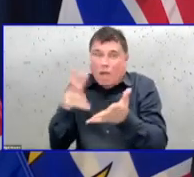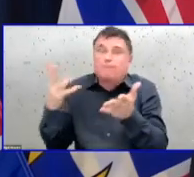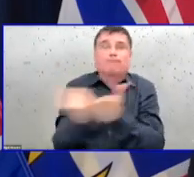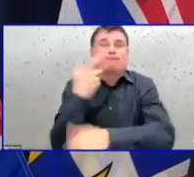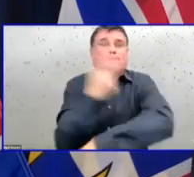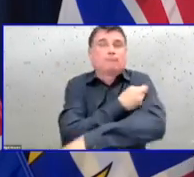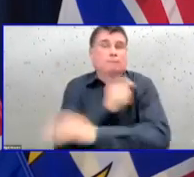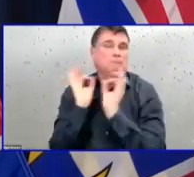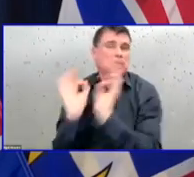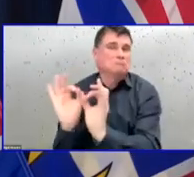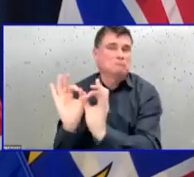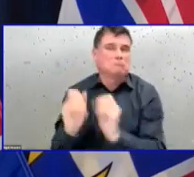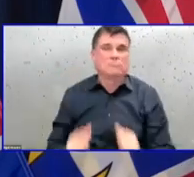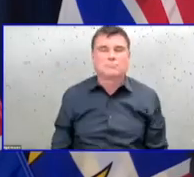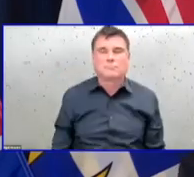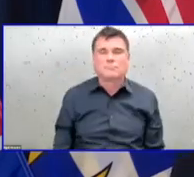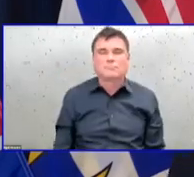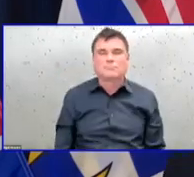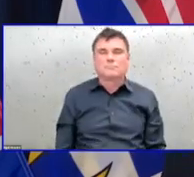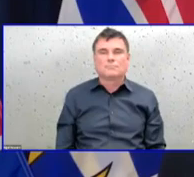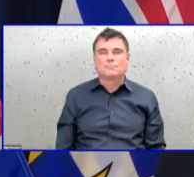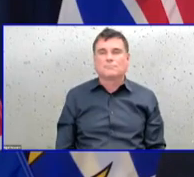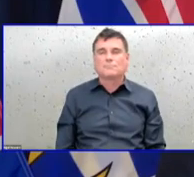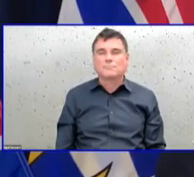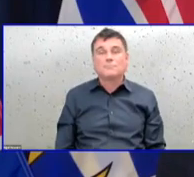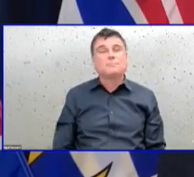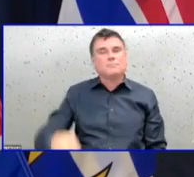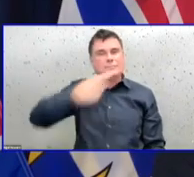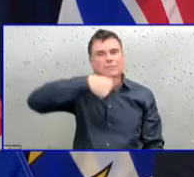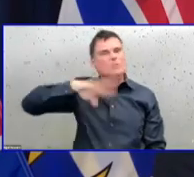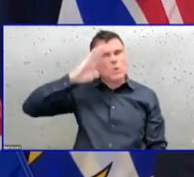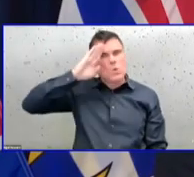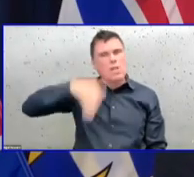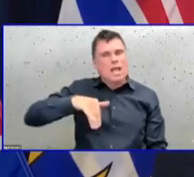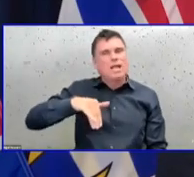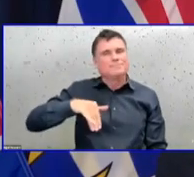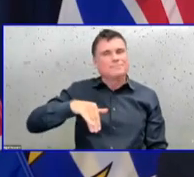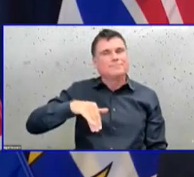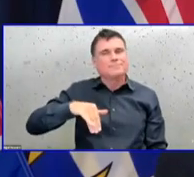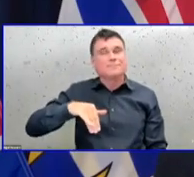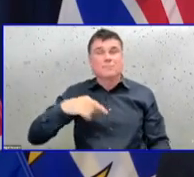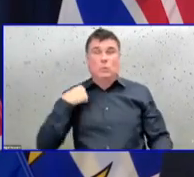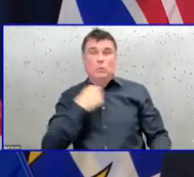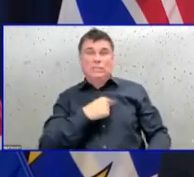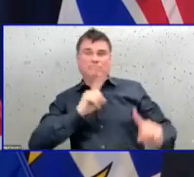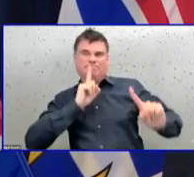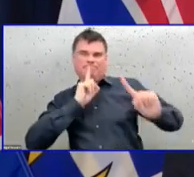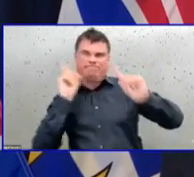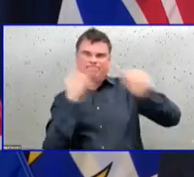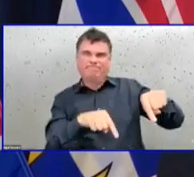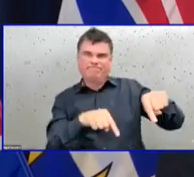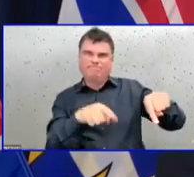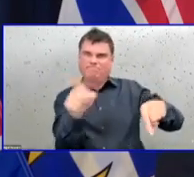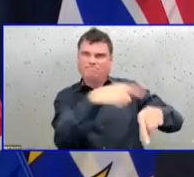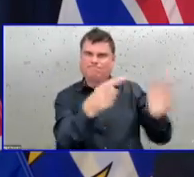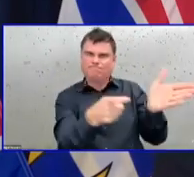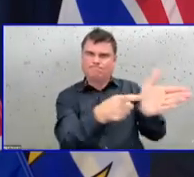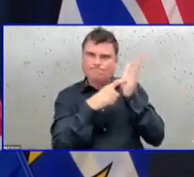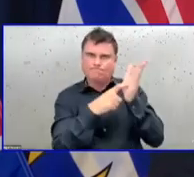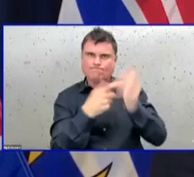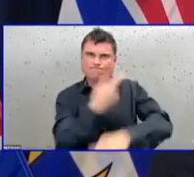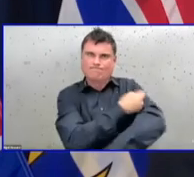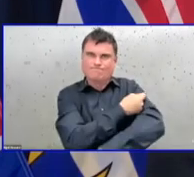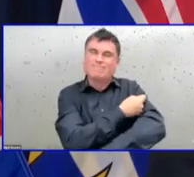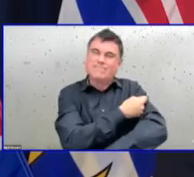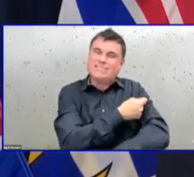that this order is necessary and important and has made our healthcare system safer for everybody. And we are, of